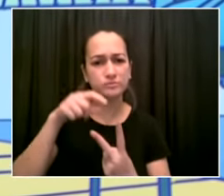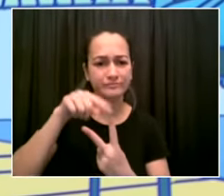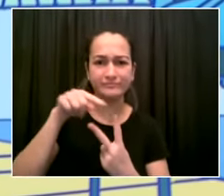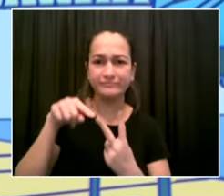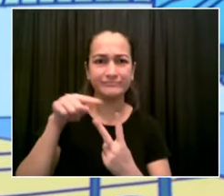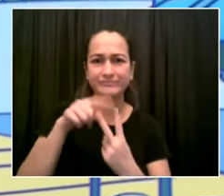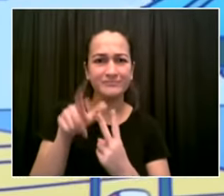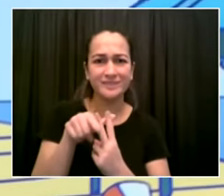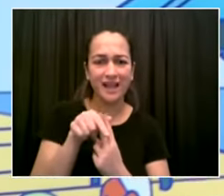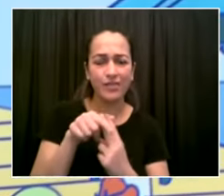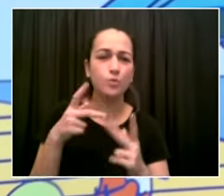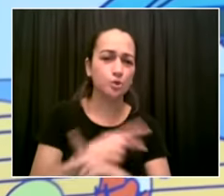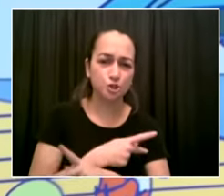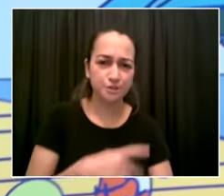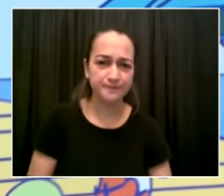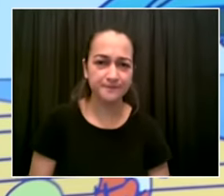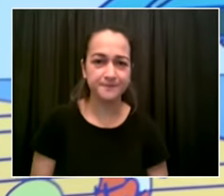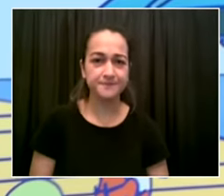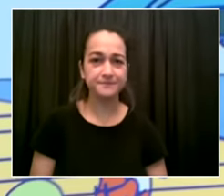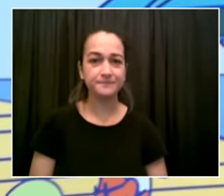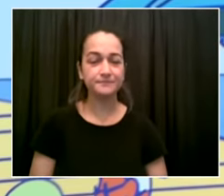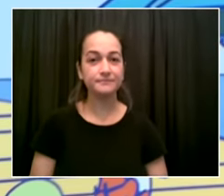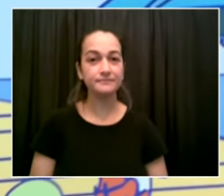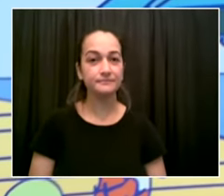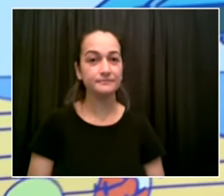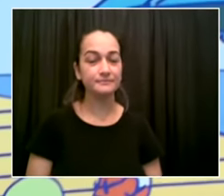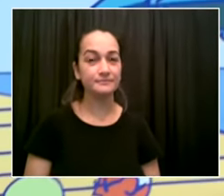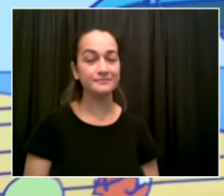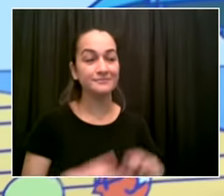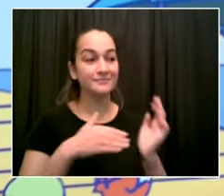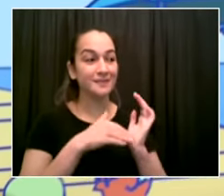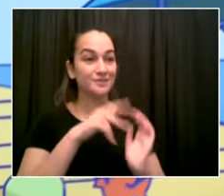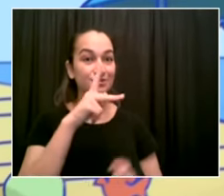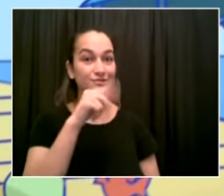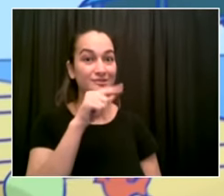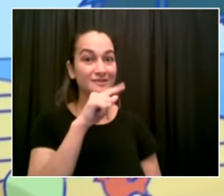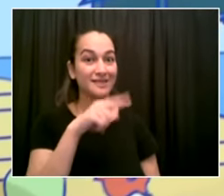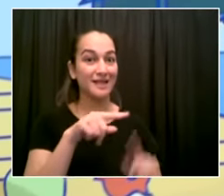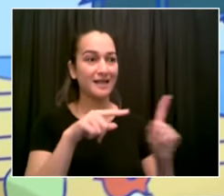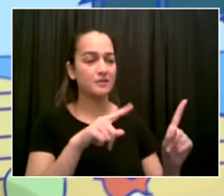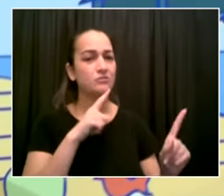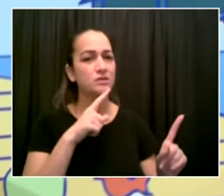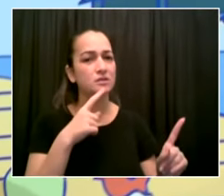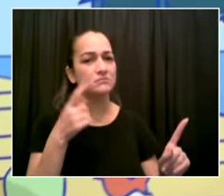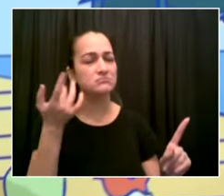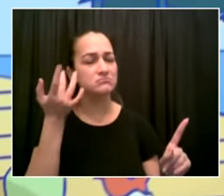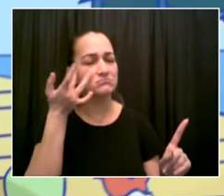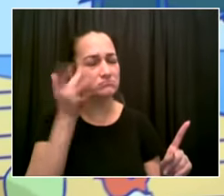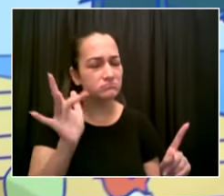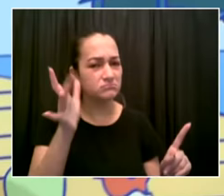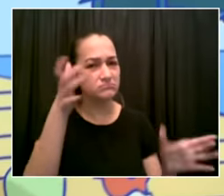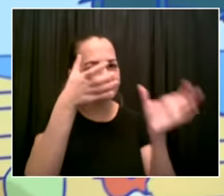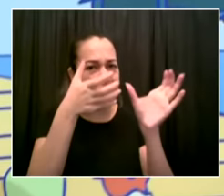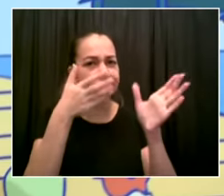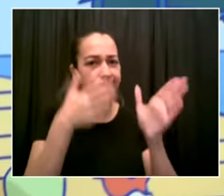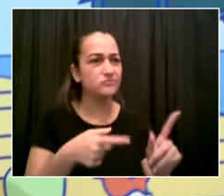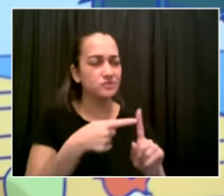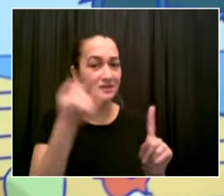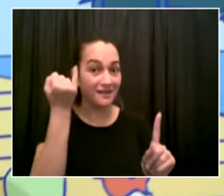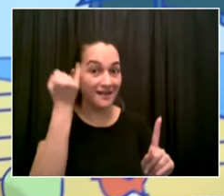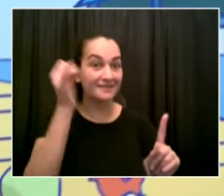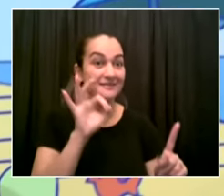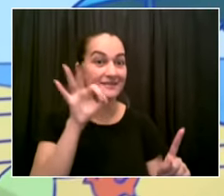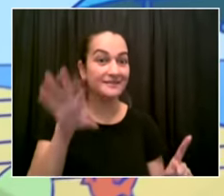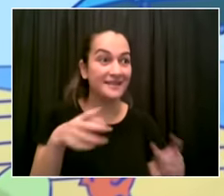introduction as i could possibly do ever uh i will only say this uh he is a proud son of brooklyn and i think he is